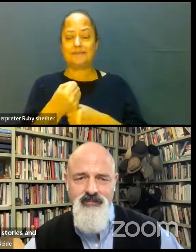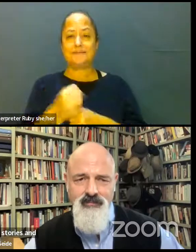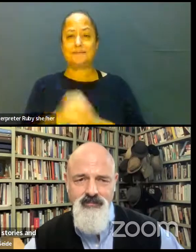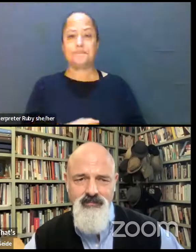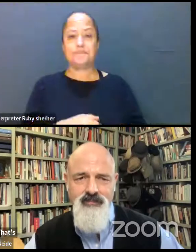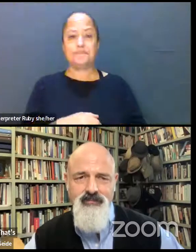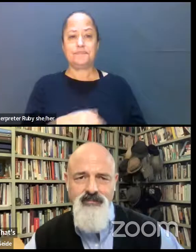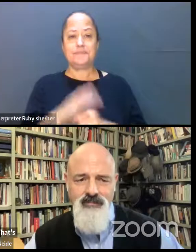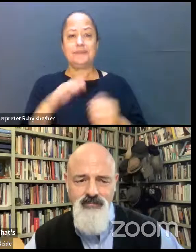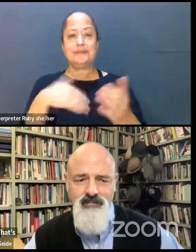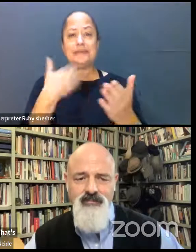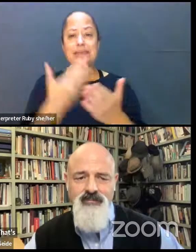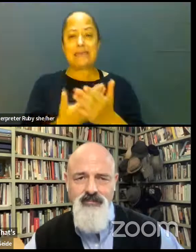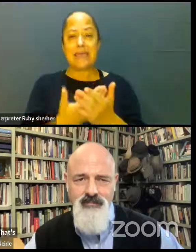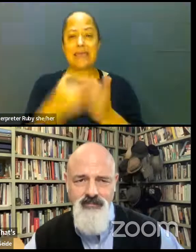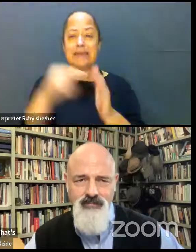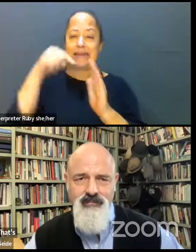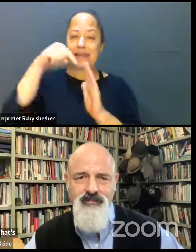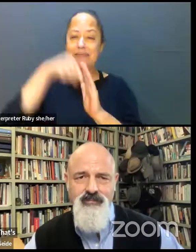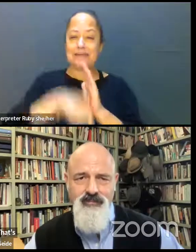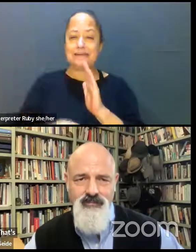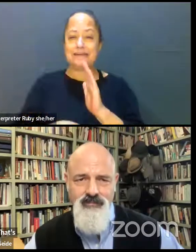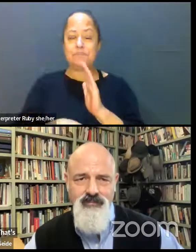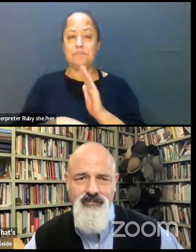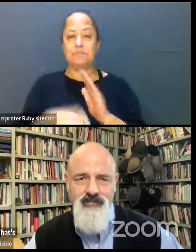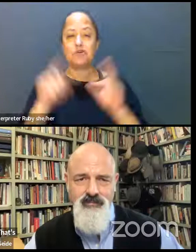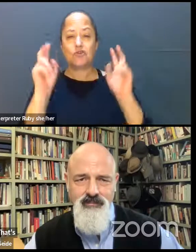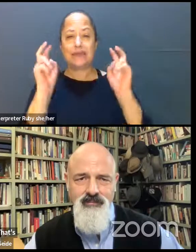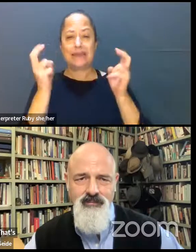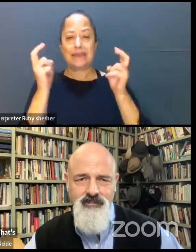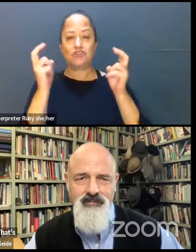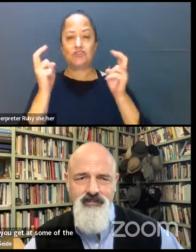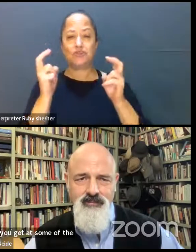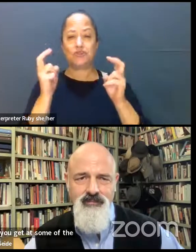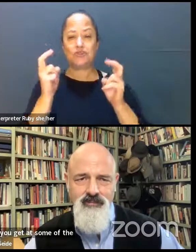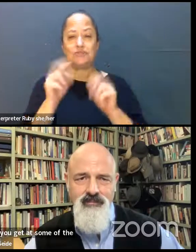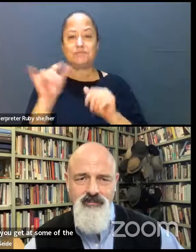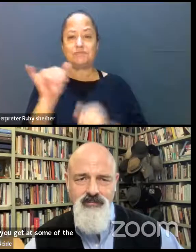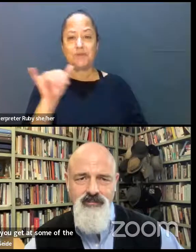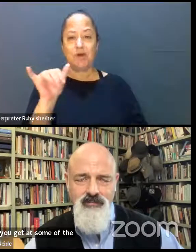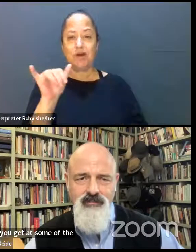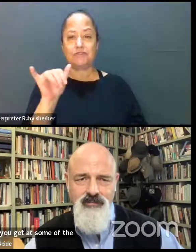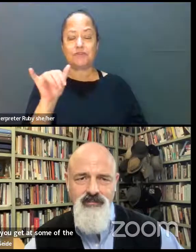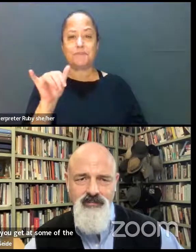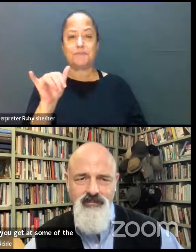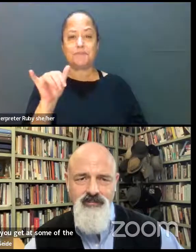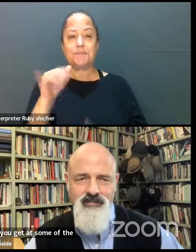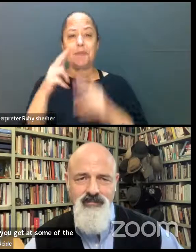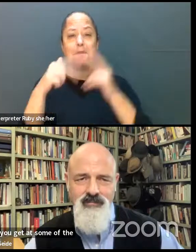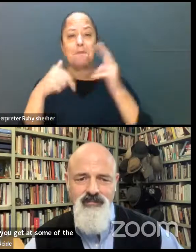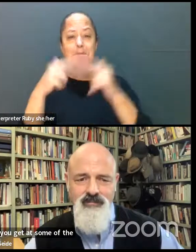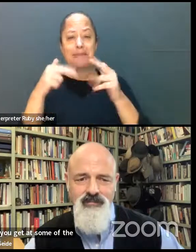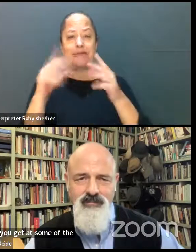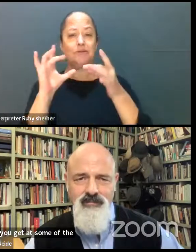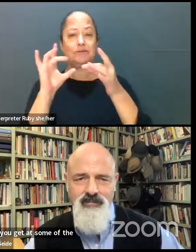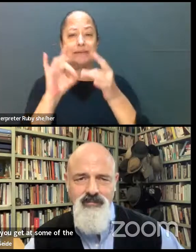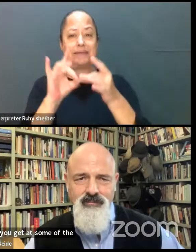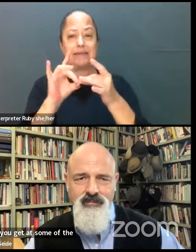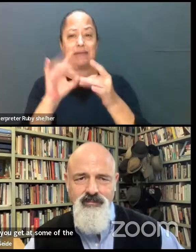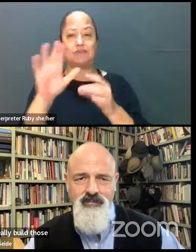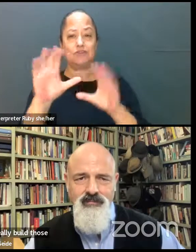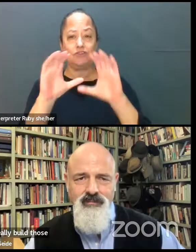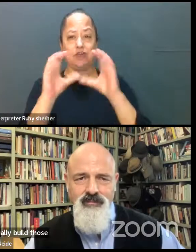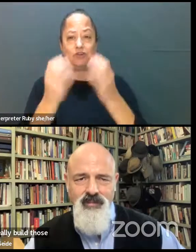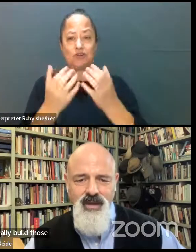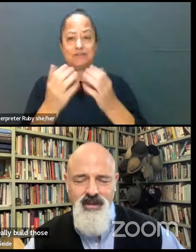get at some of the deeper issues as well and really build those connections on your teams.